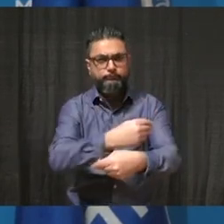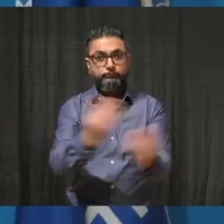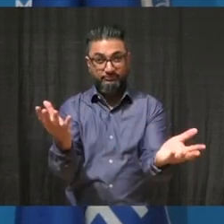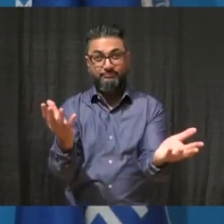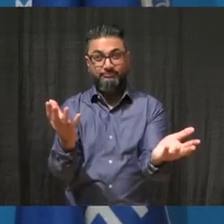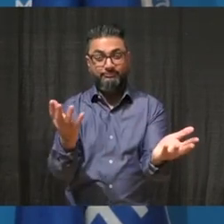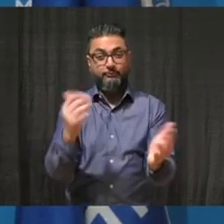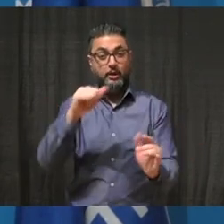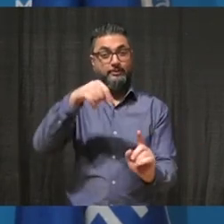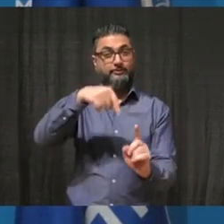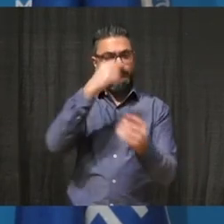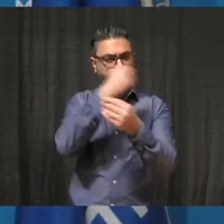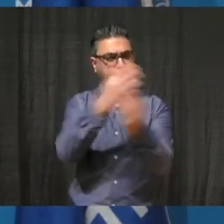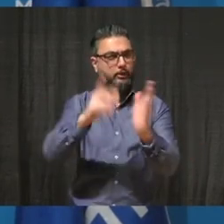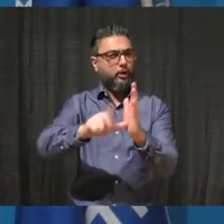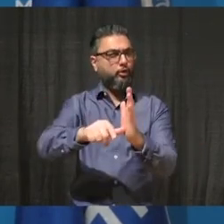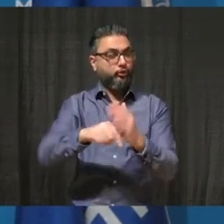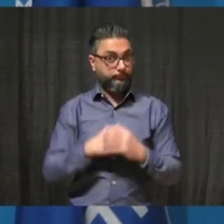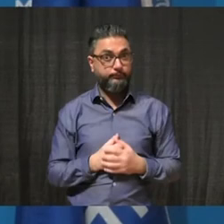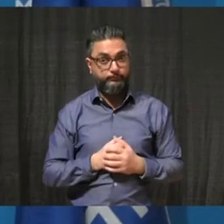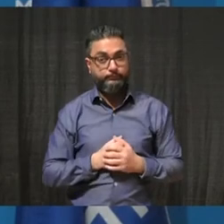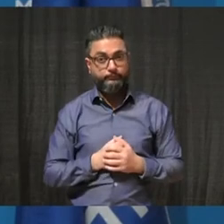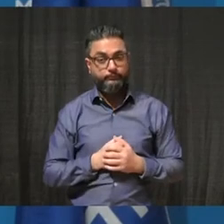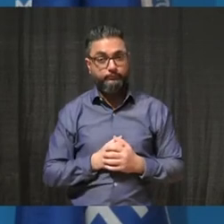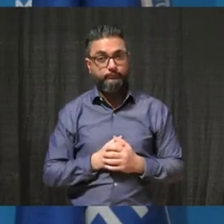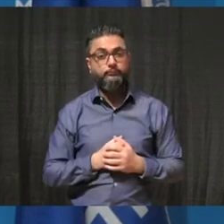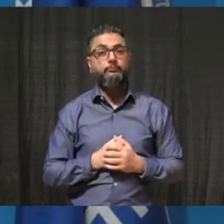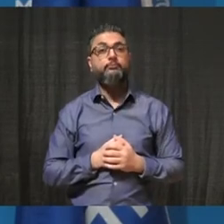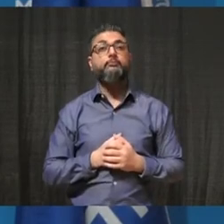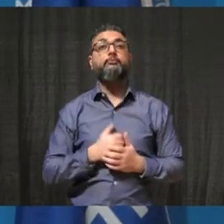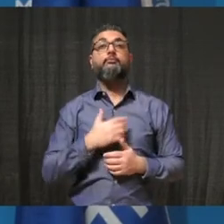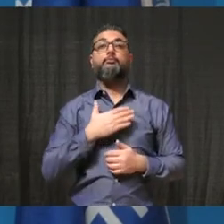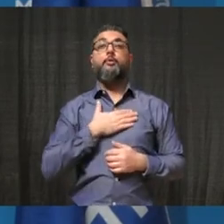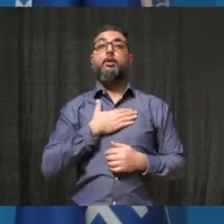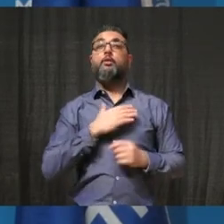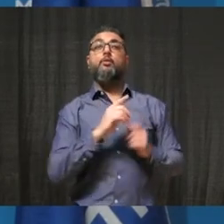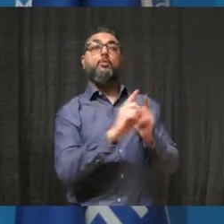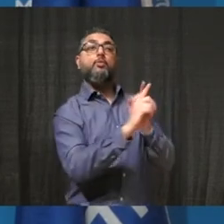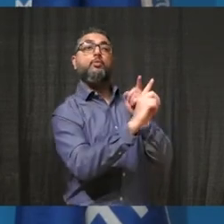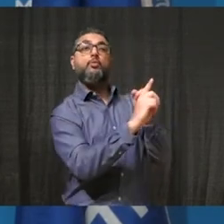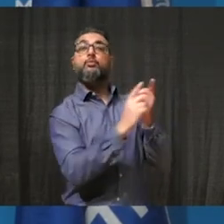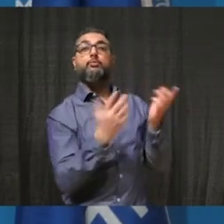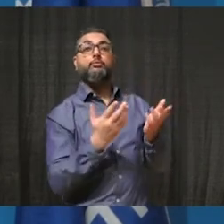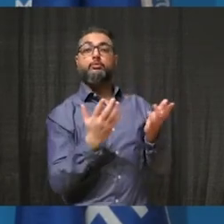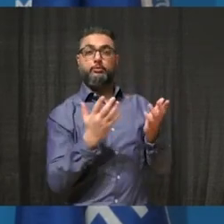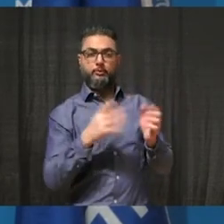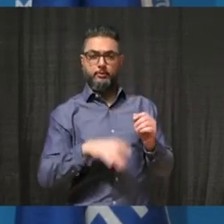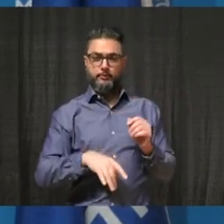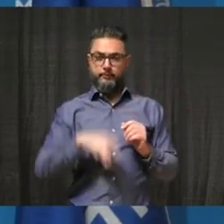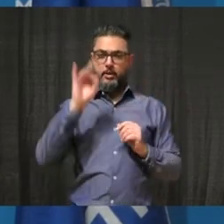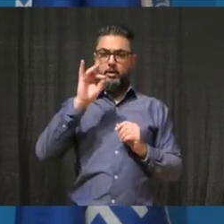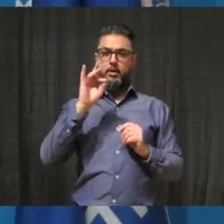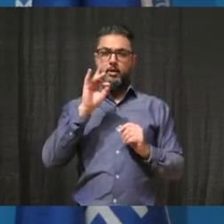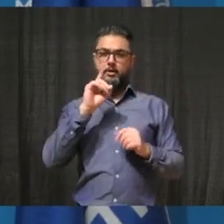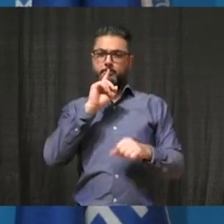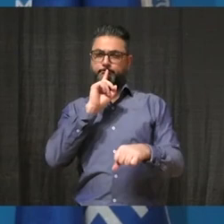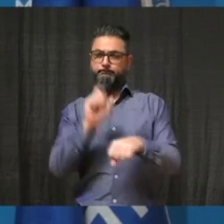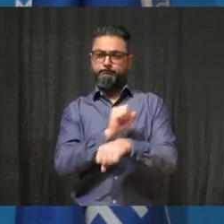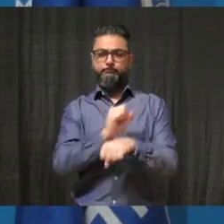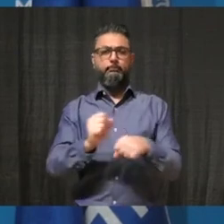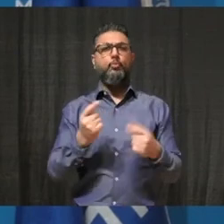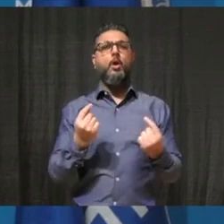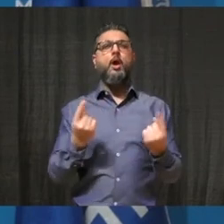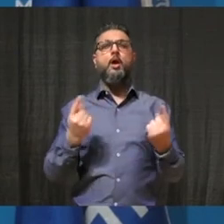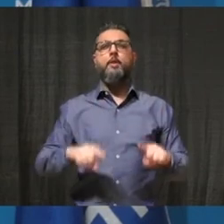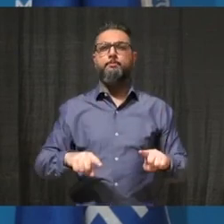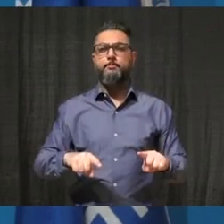My goal now and I believe the goal of our Council is to get to the bottom of this, get the justice Karen deserves and move